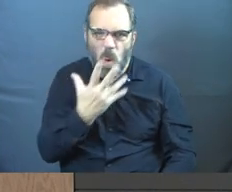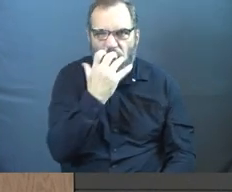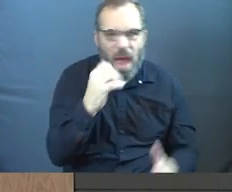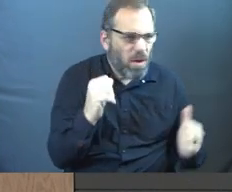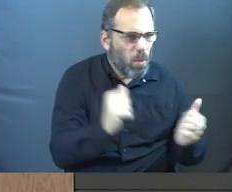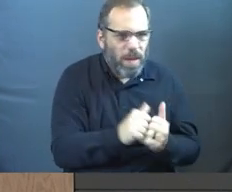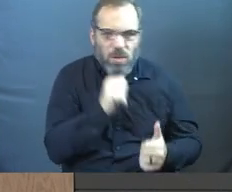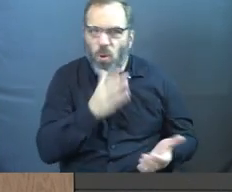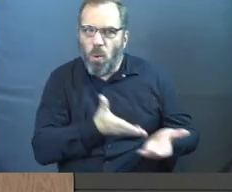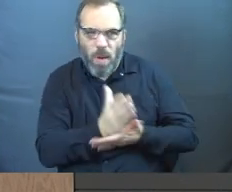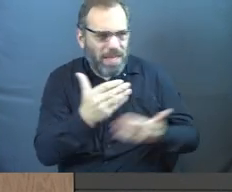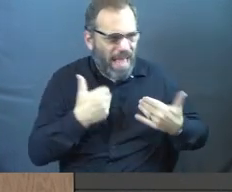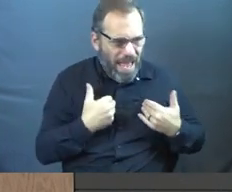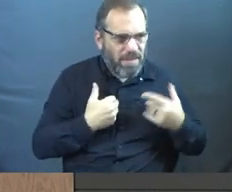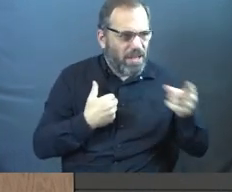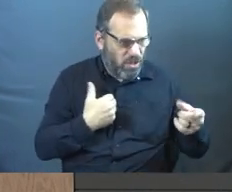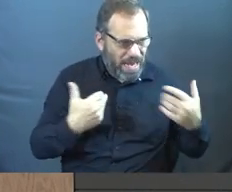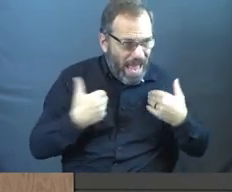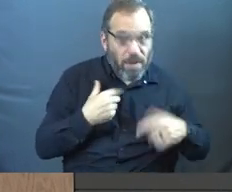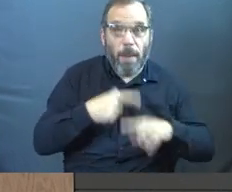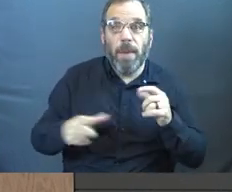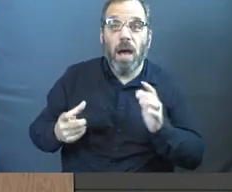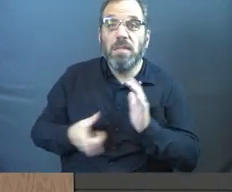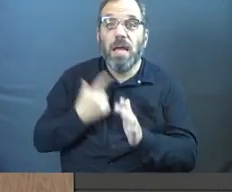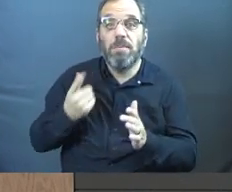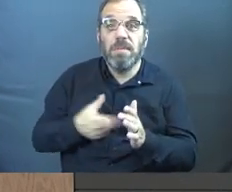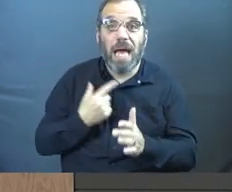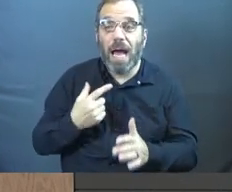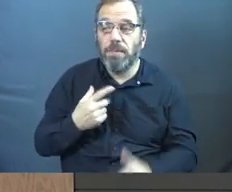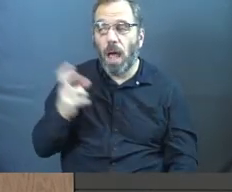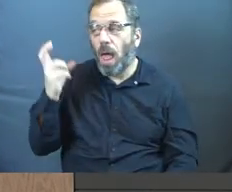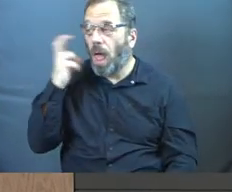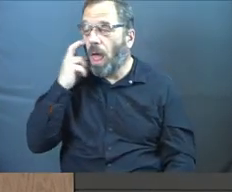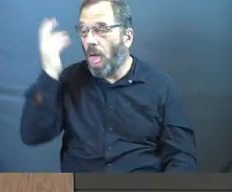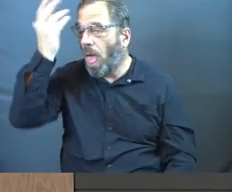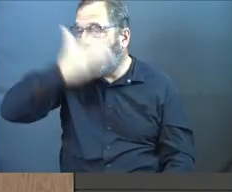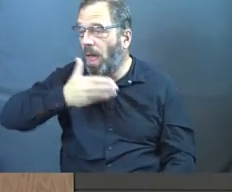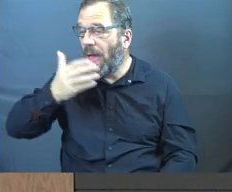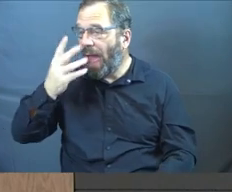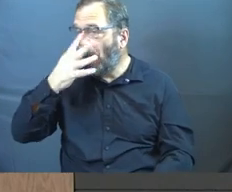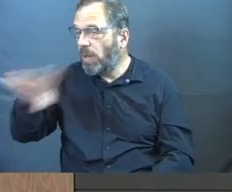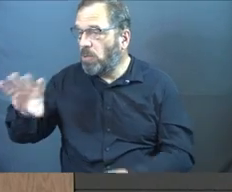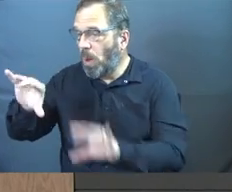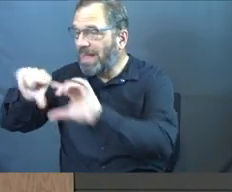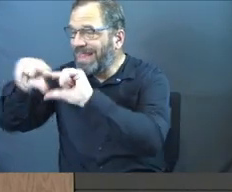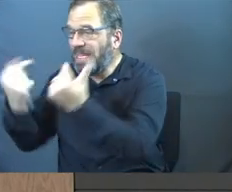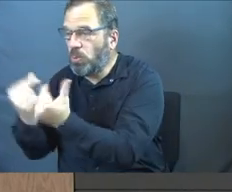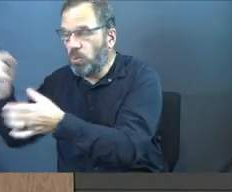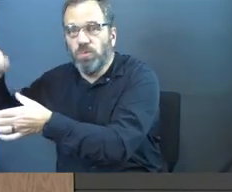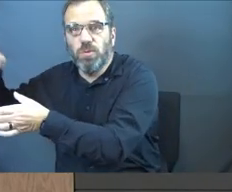groups that don't have rights that they should have. But sometimes we have blind spots and we ignore all the other groups.